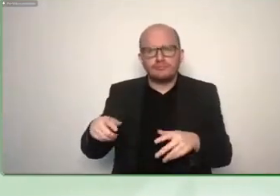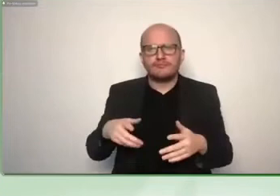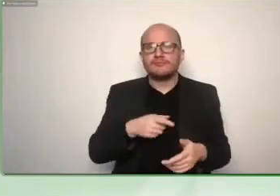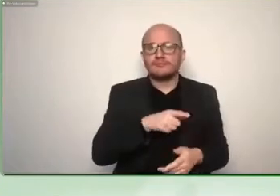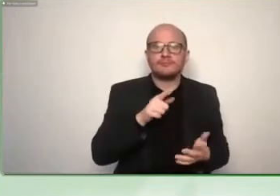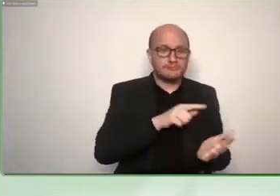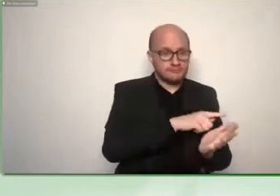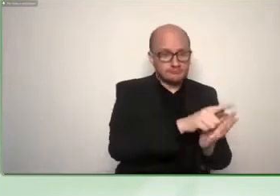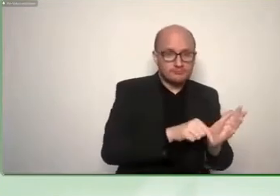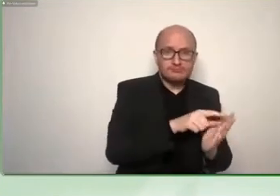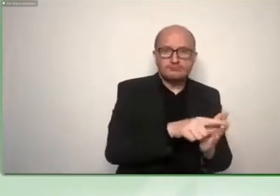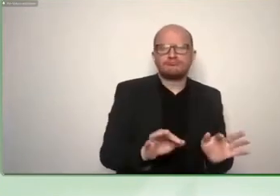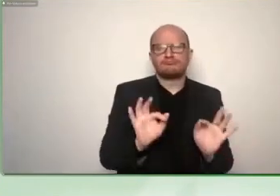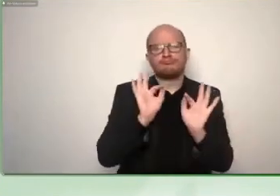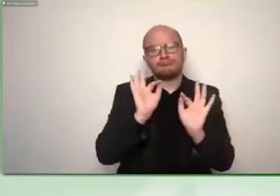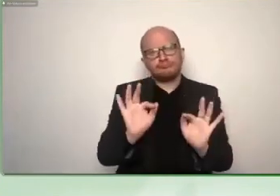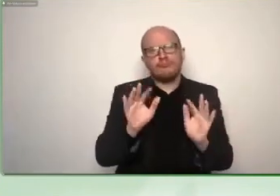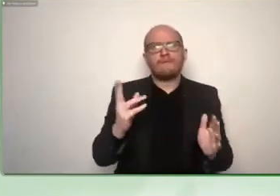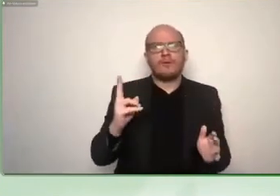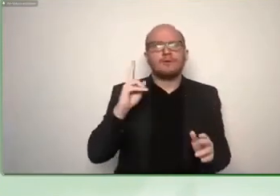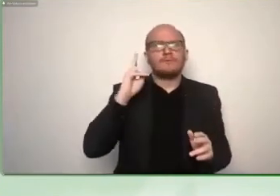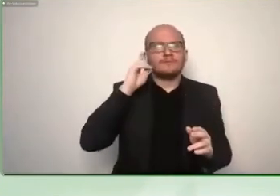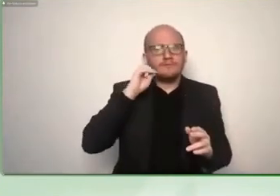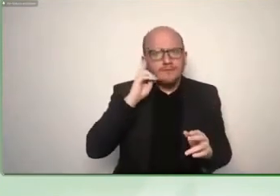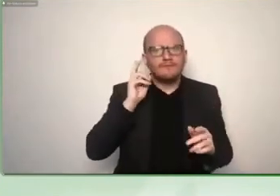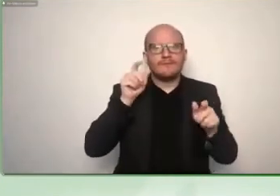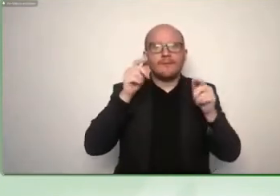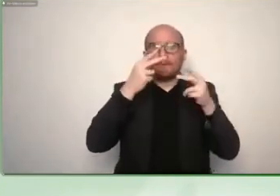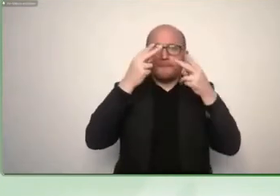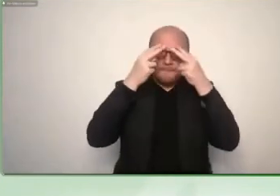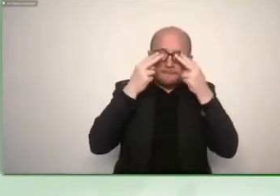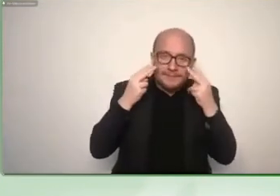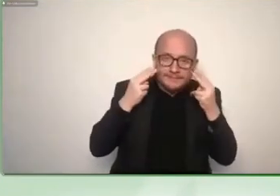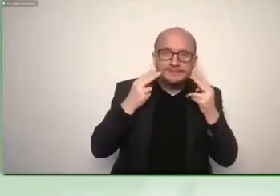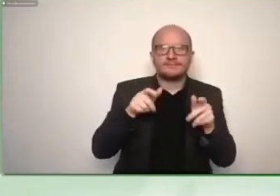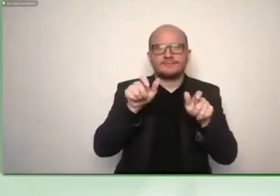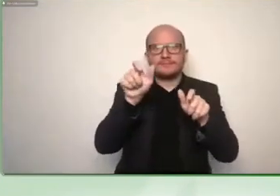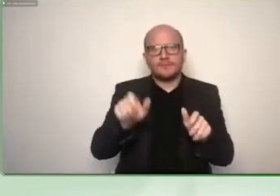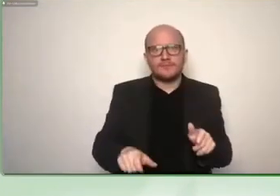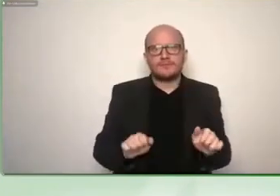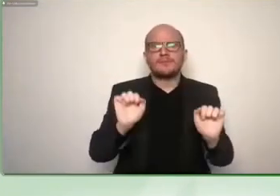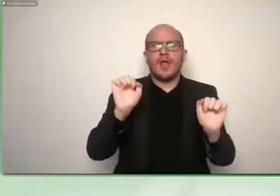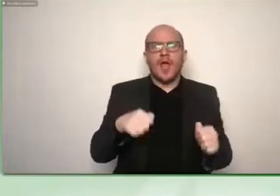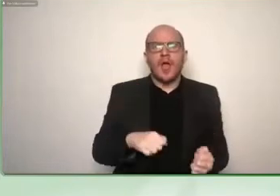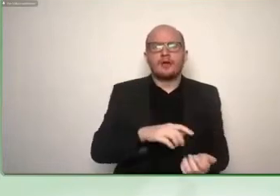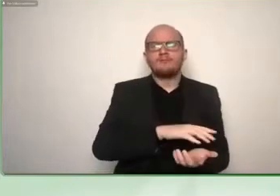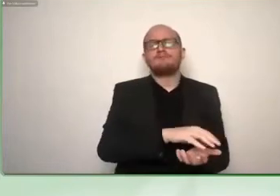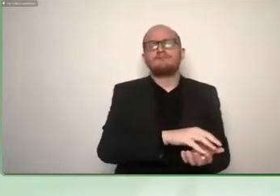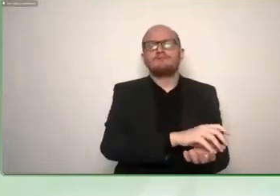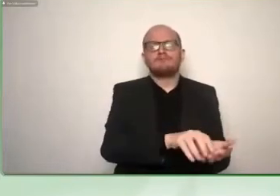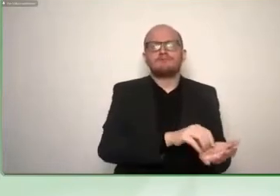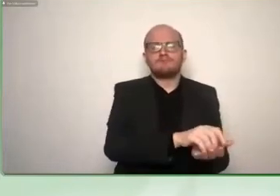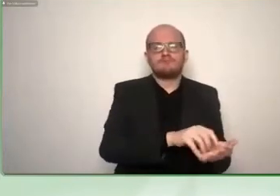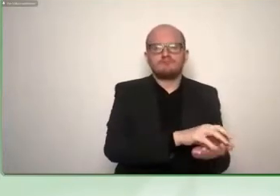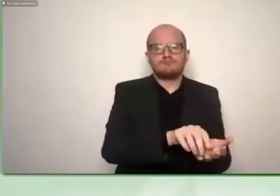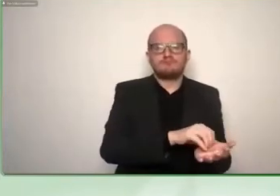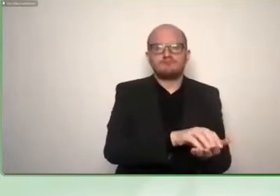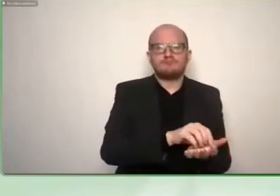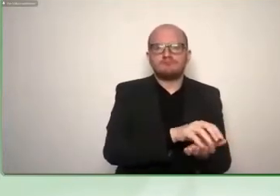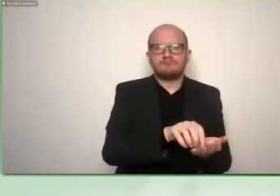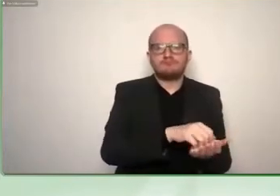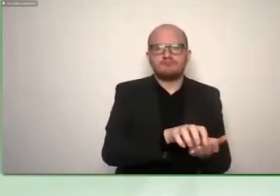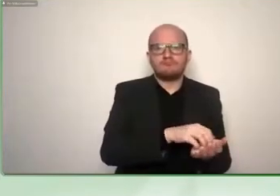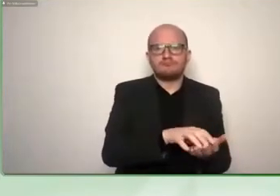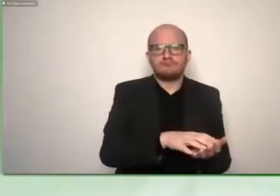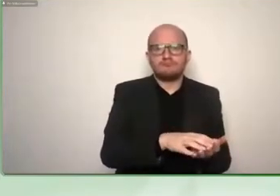as i can see um when someone uses lorman with me he can just as